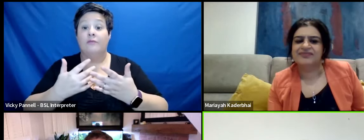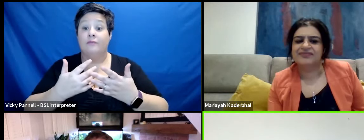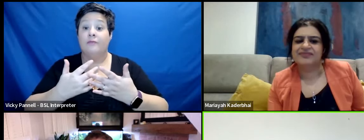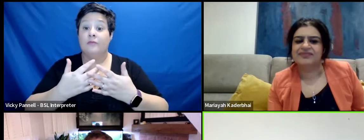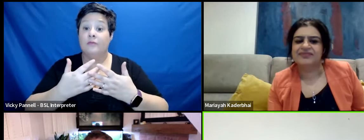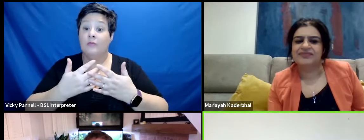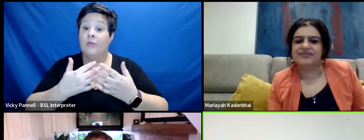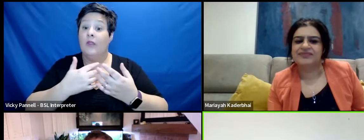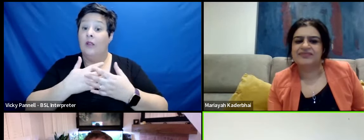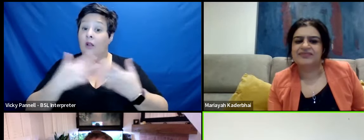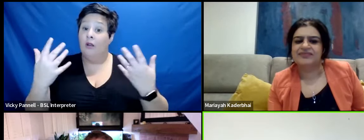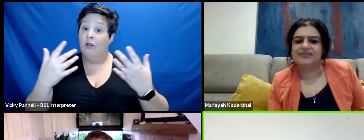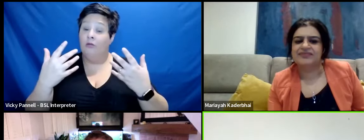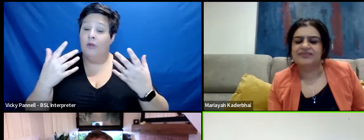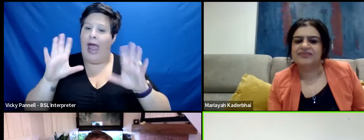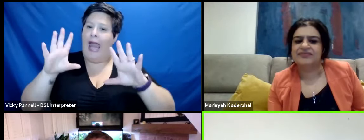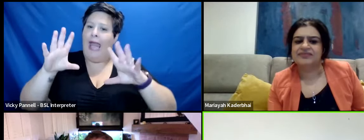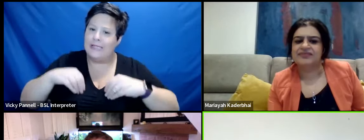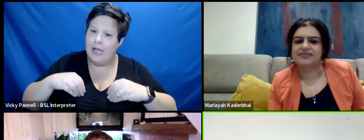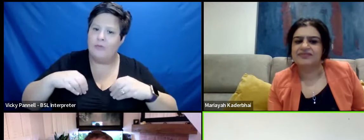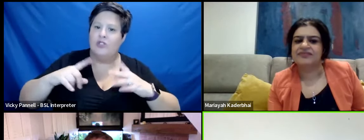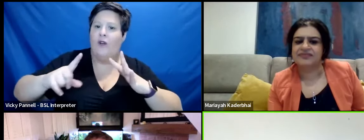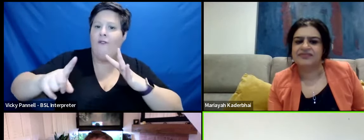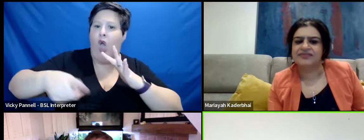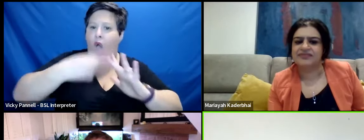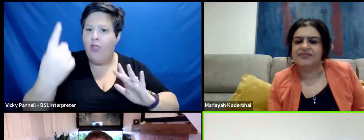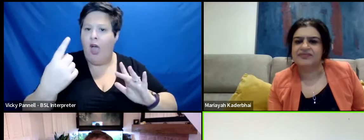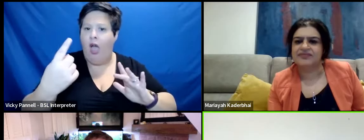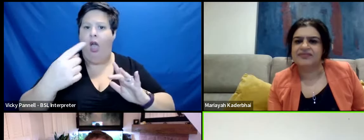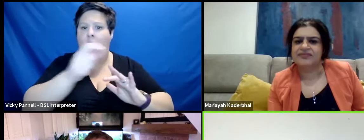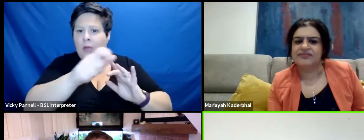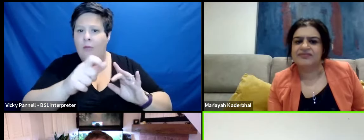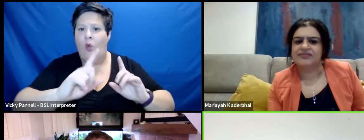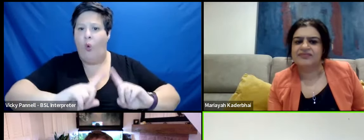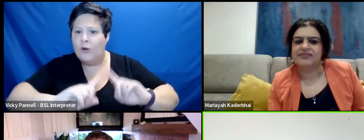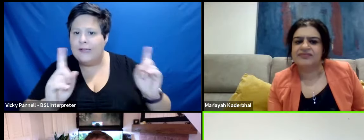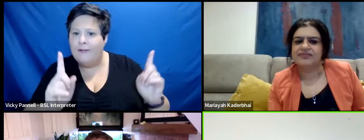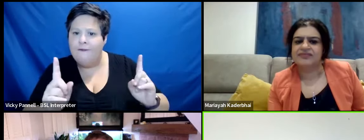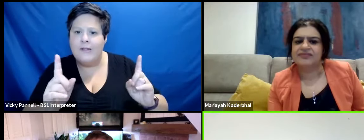an acceptance of the other of any kind of difference and